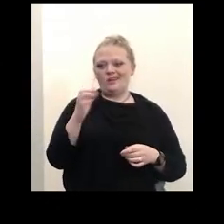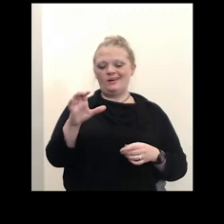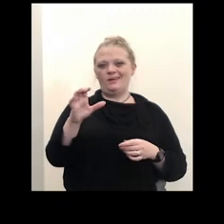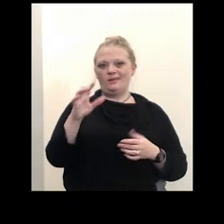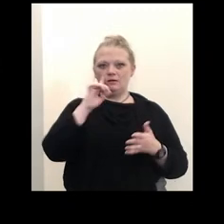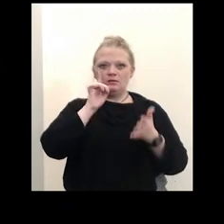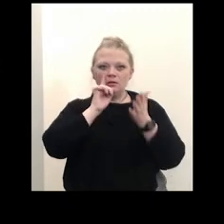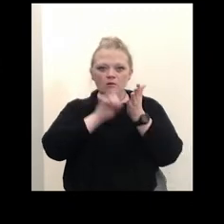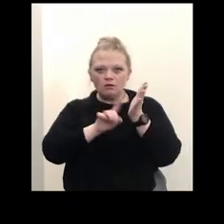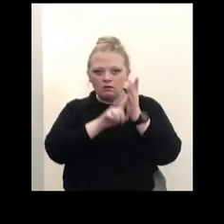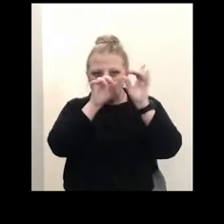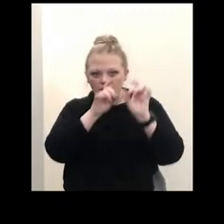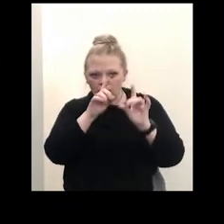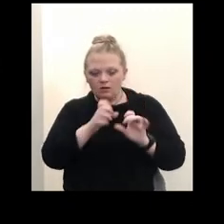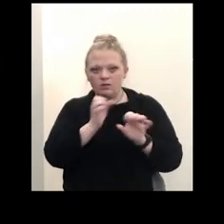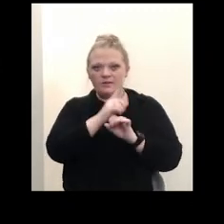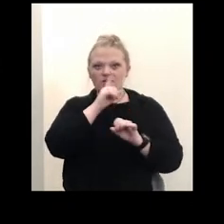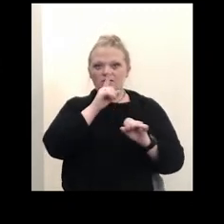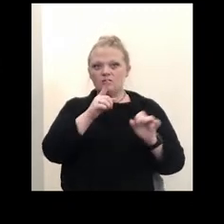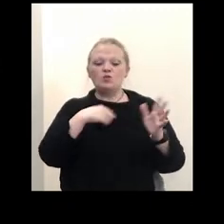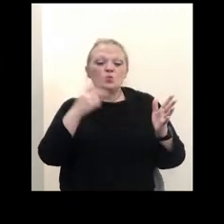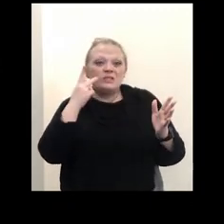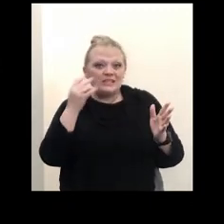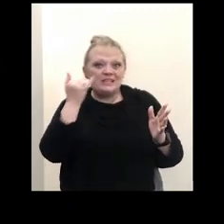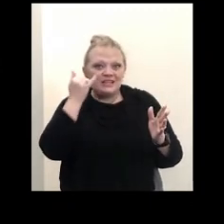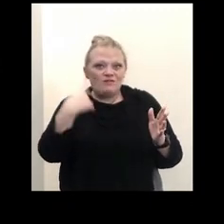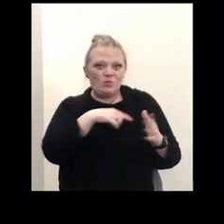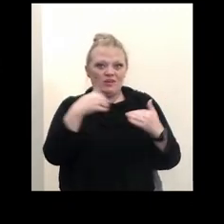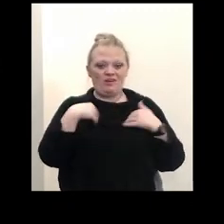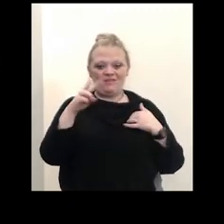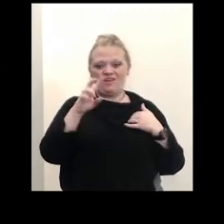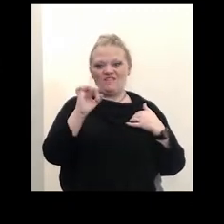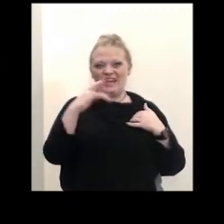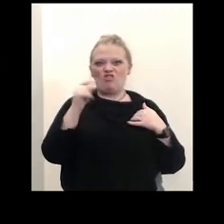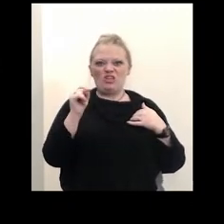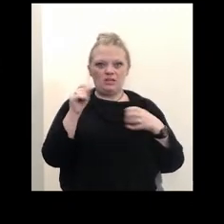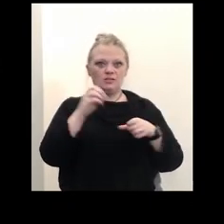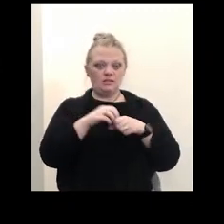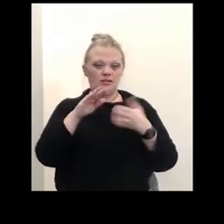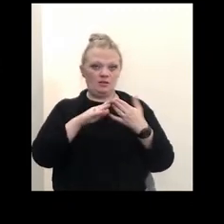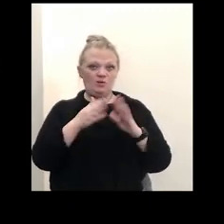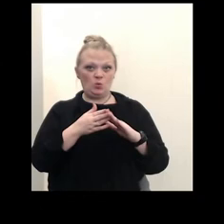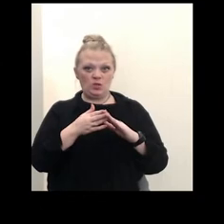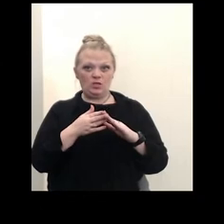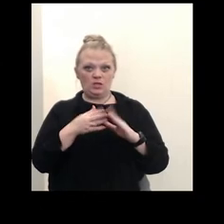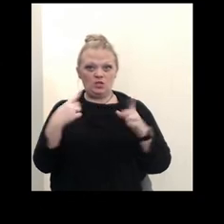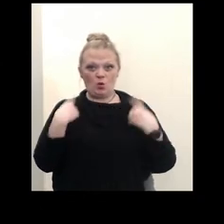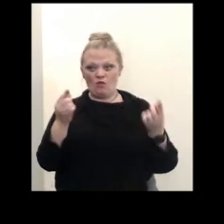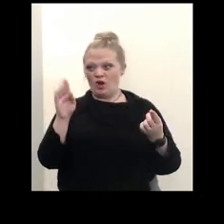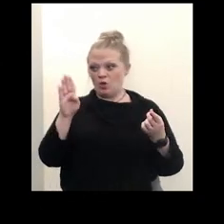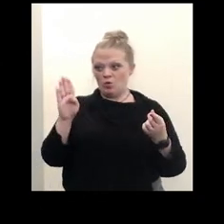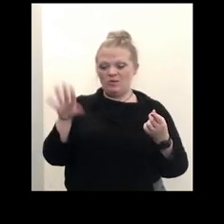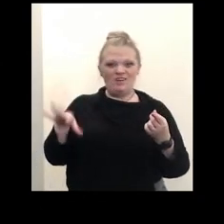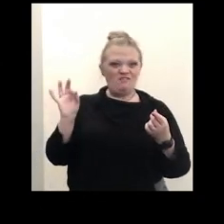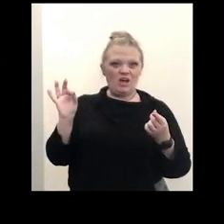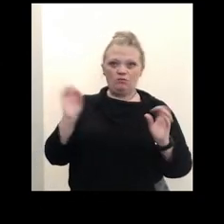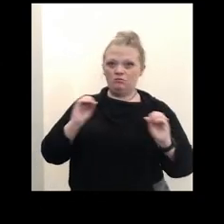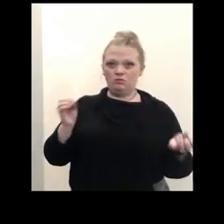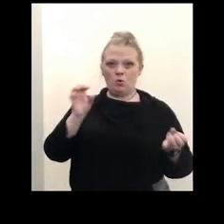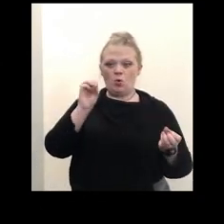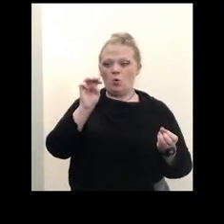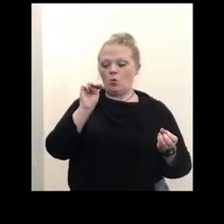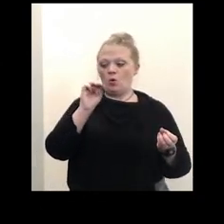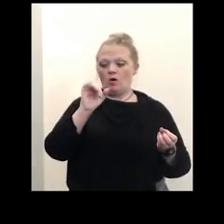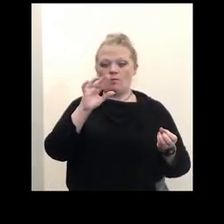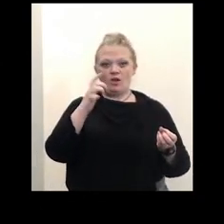know if there are any variants like the Omicron in our community so far uh the UB has not found any Omicron but um you know